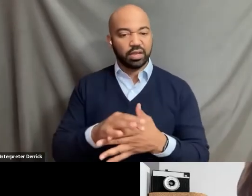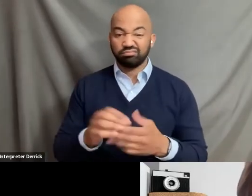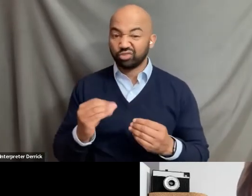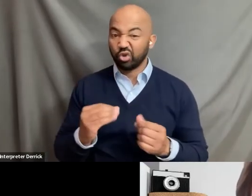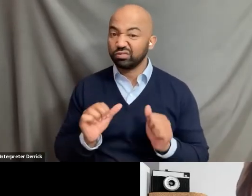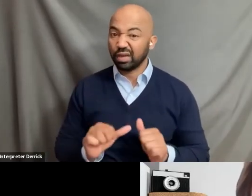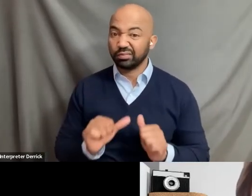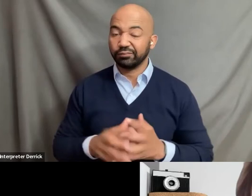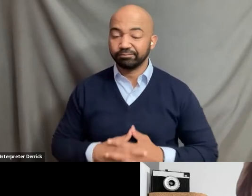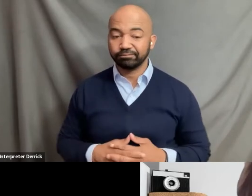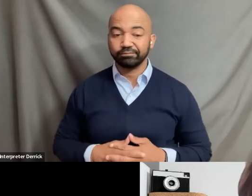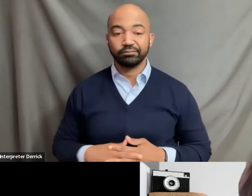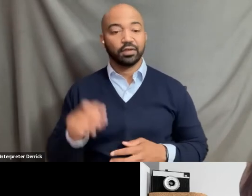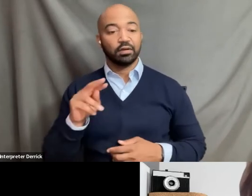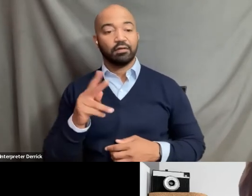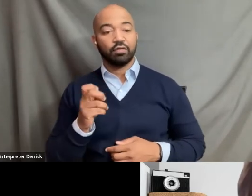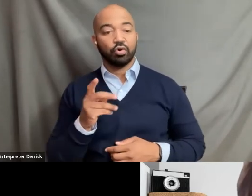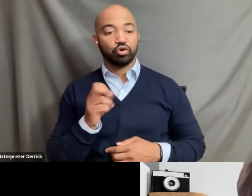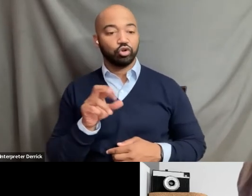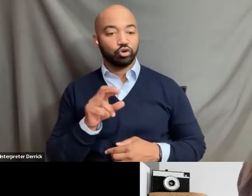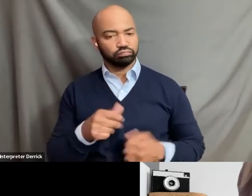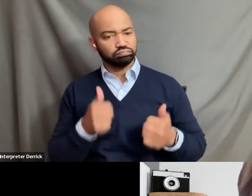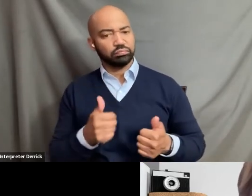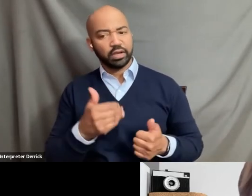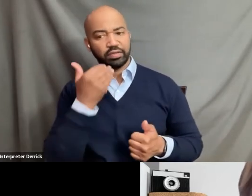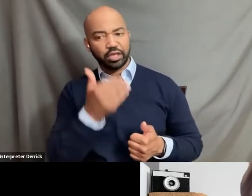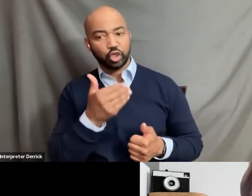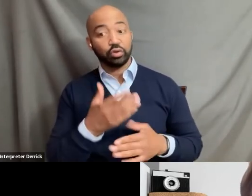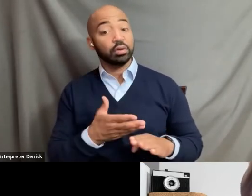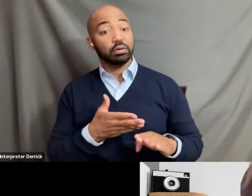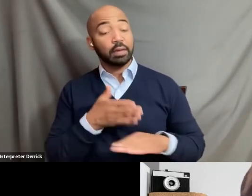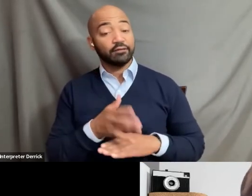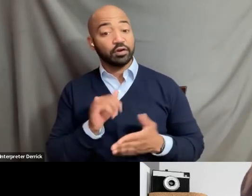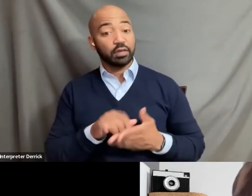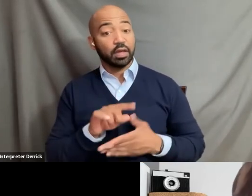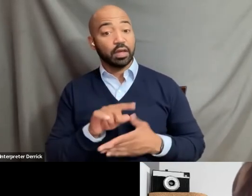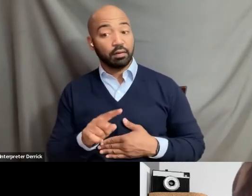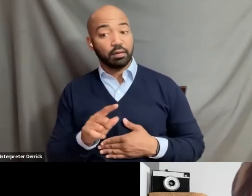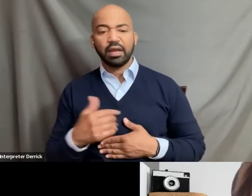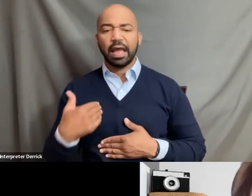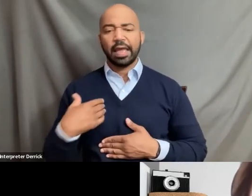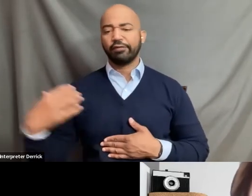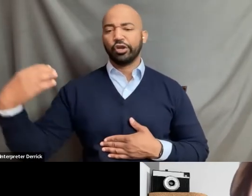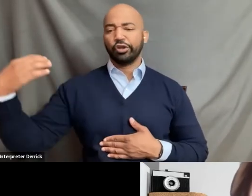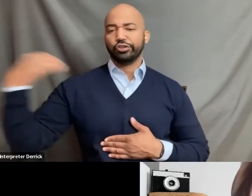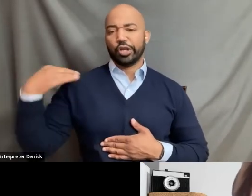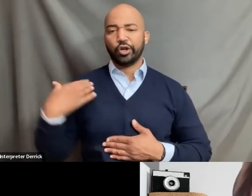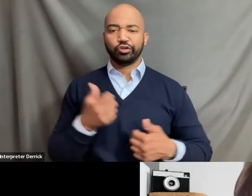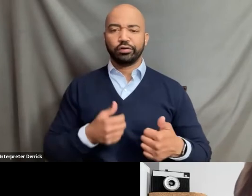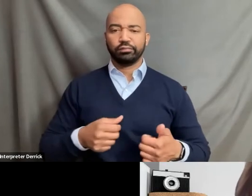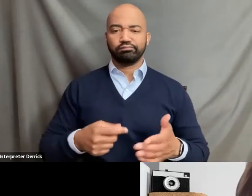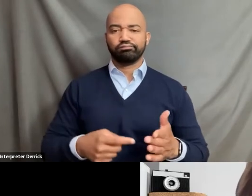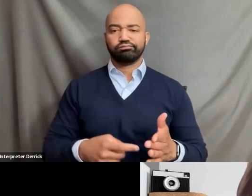All right, thank you. All following this question now, I take chair's privilege and also ask a final question.